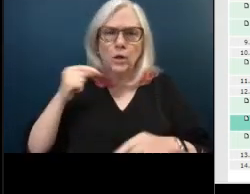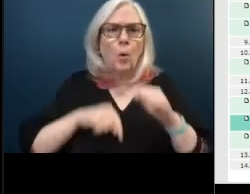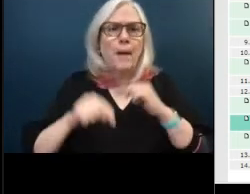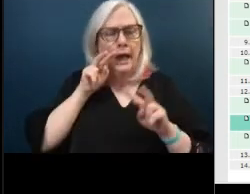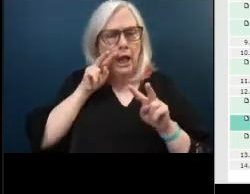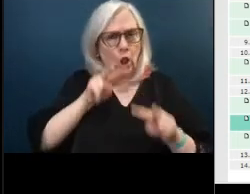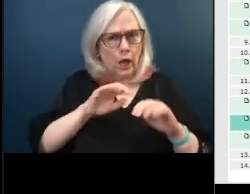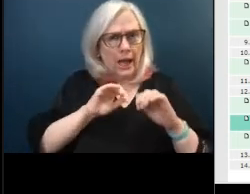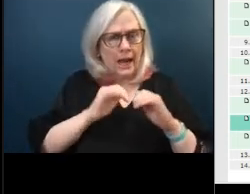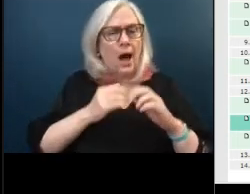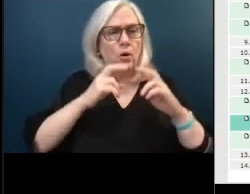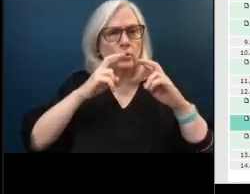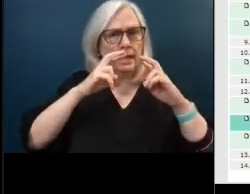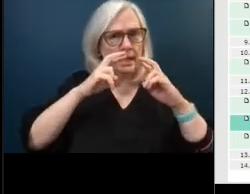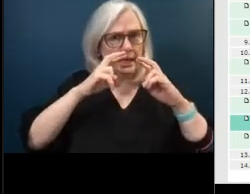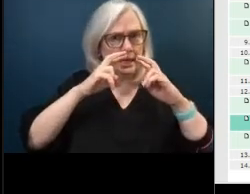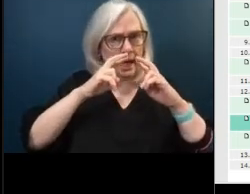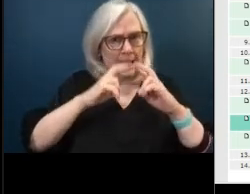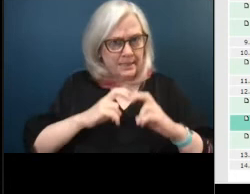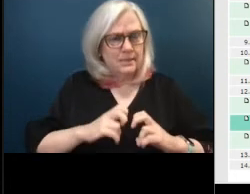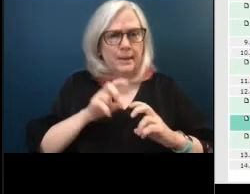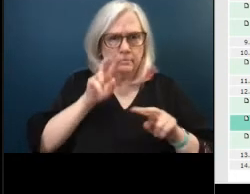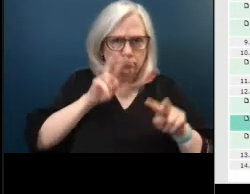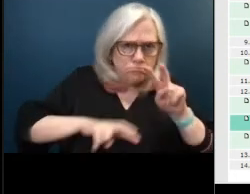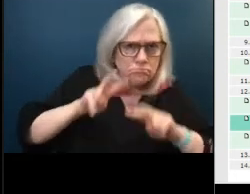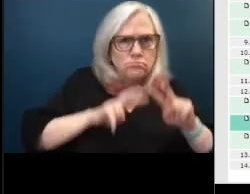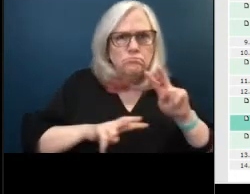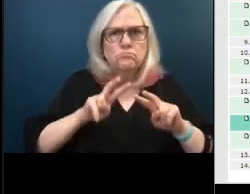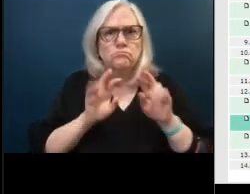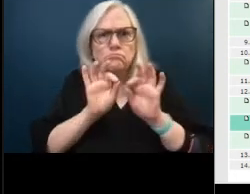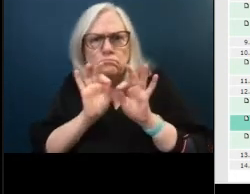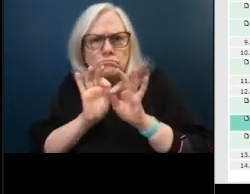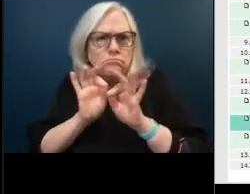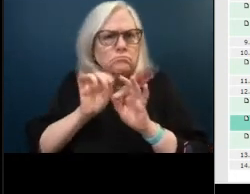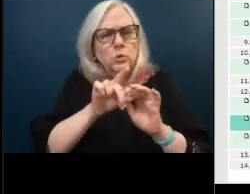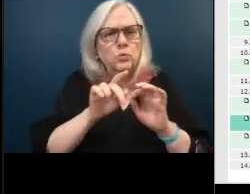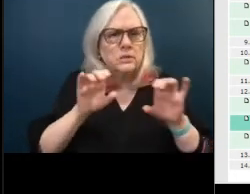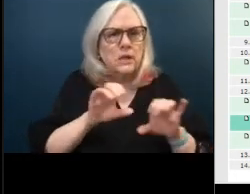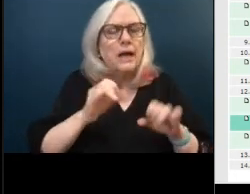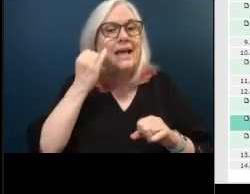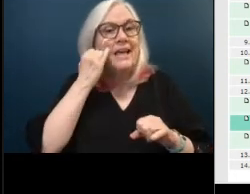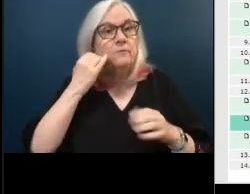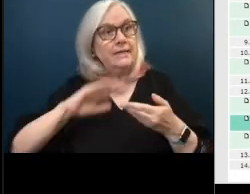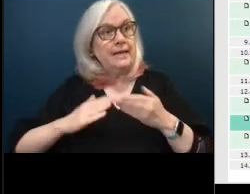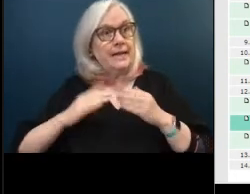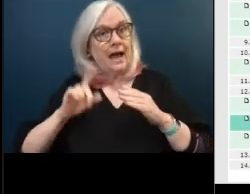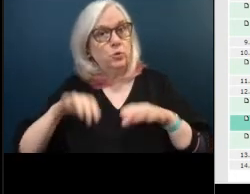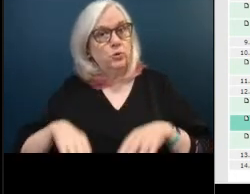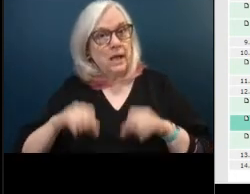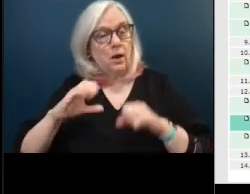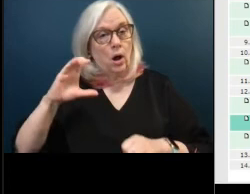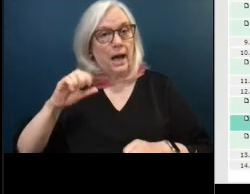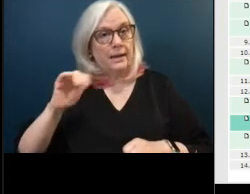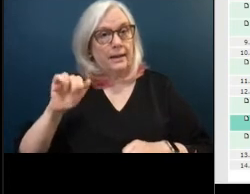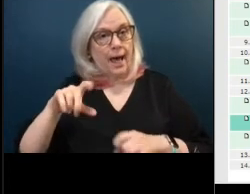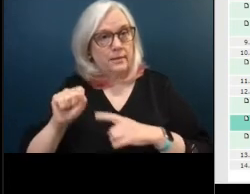keep in mind uh if the city has to take over these canals there's got to be um you've got to